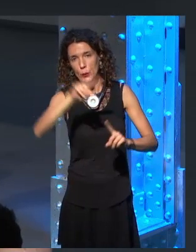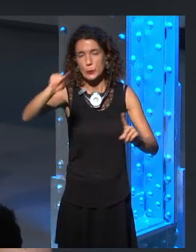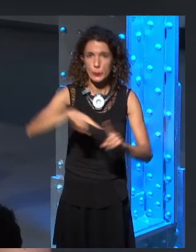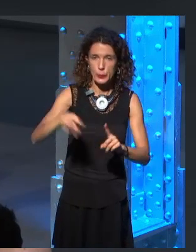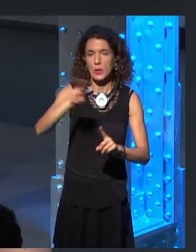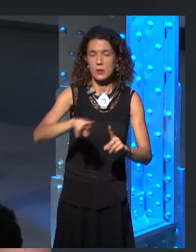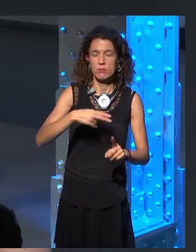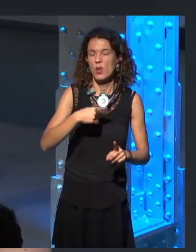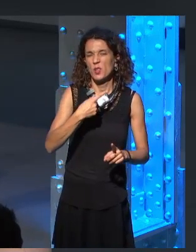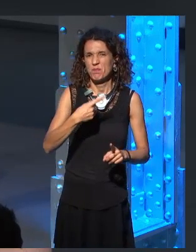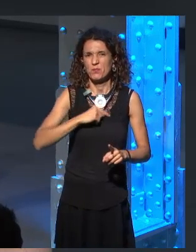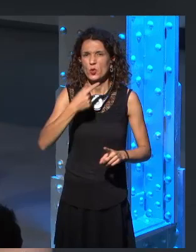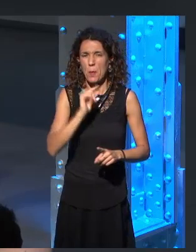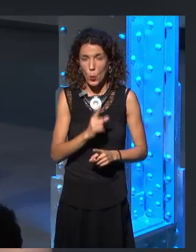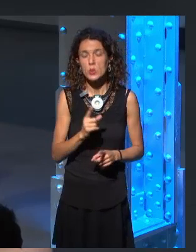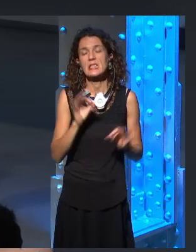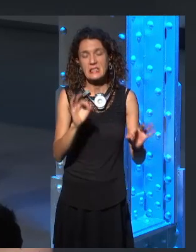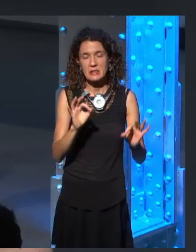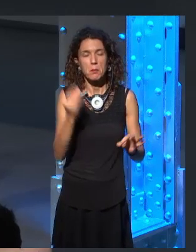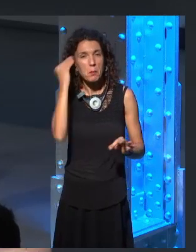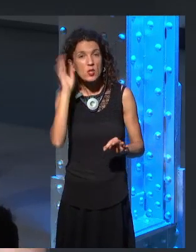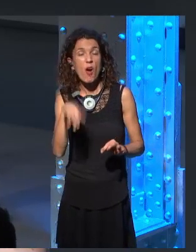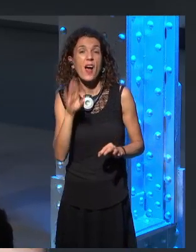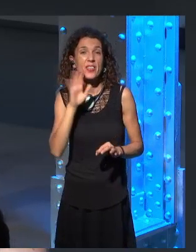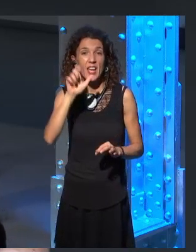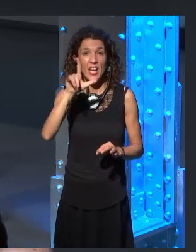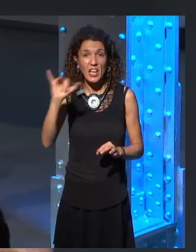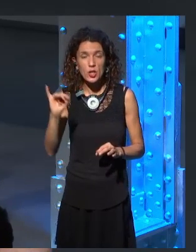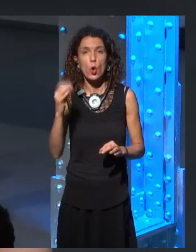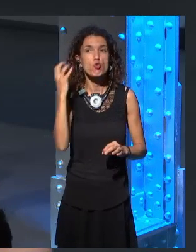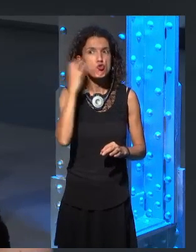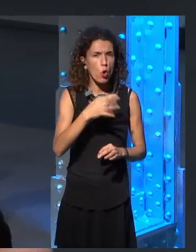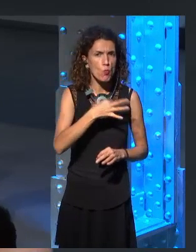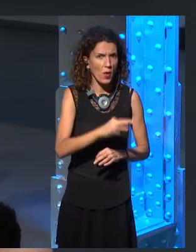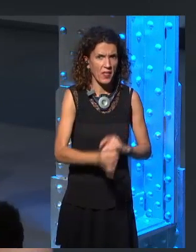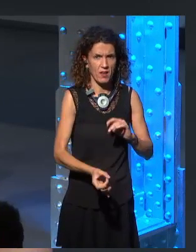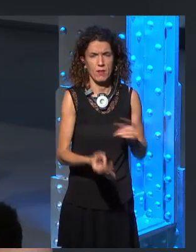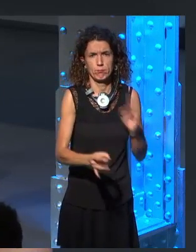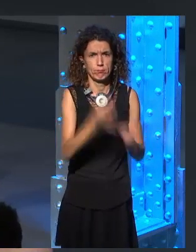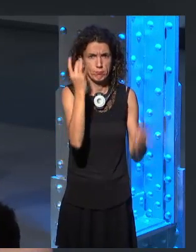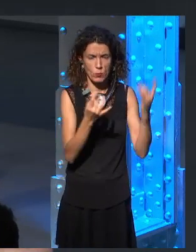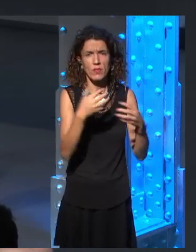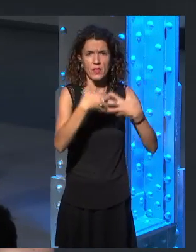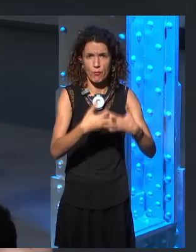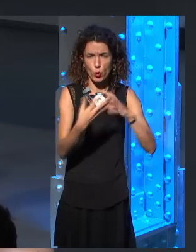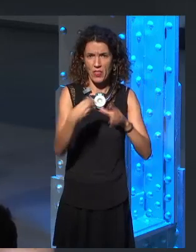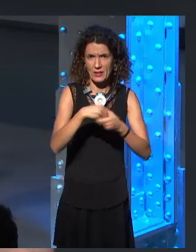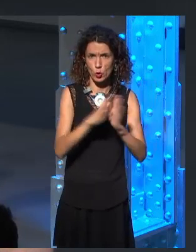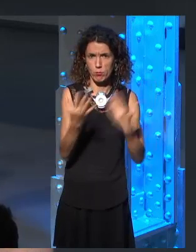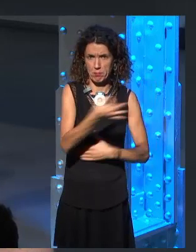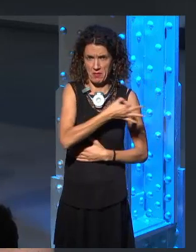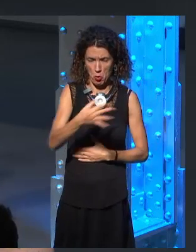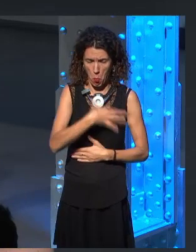yes, George could make it work and that would obviously be the, uh, a science fictional element and then he would have, um, all of that